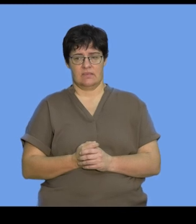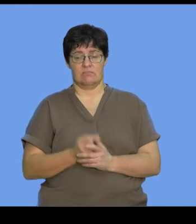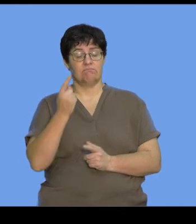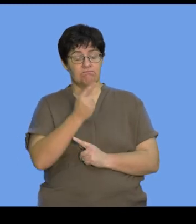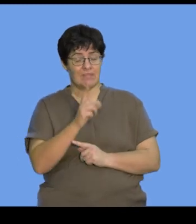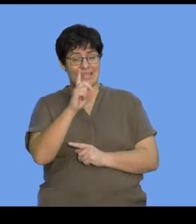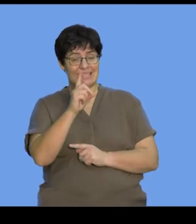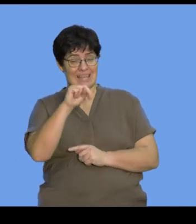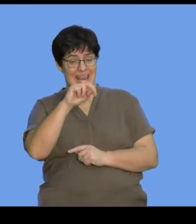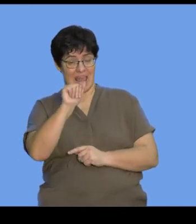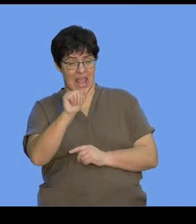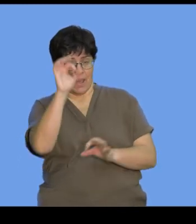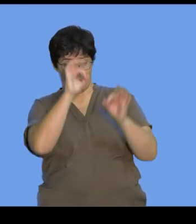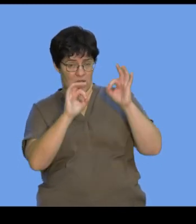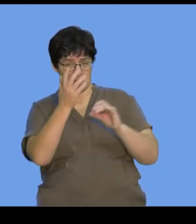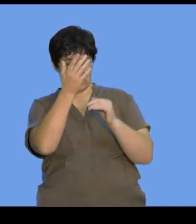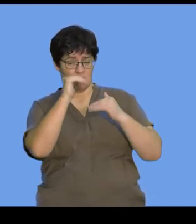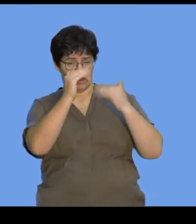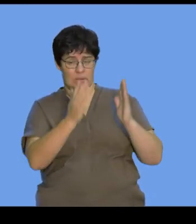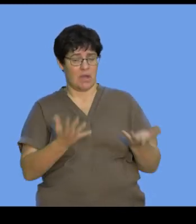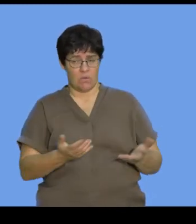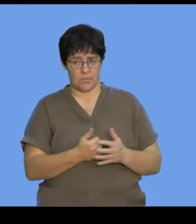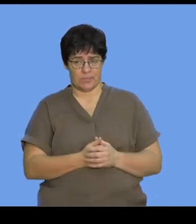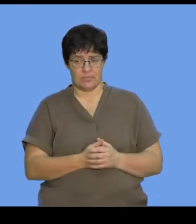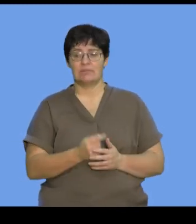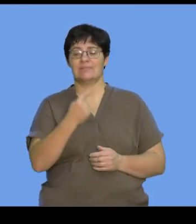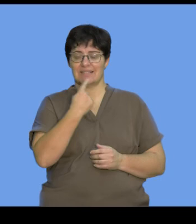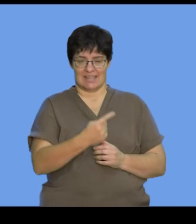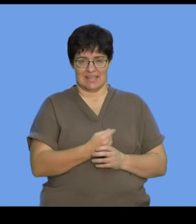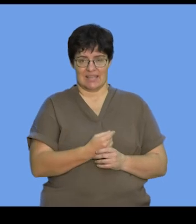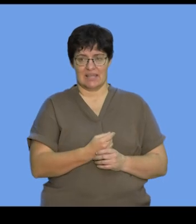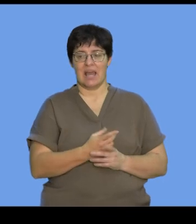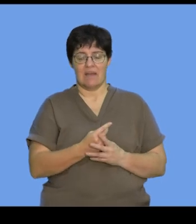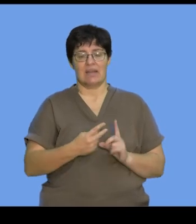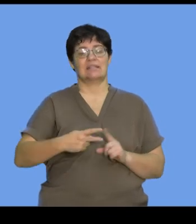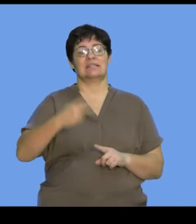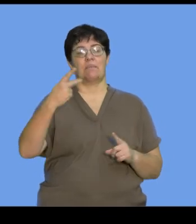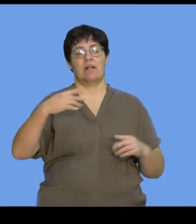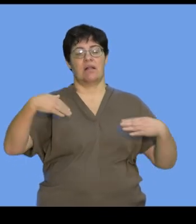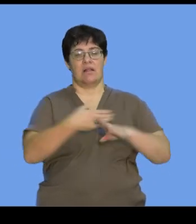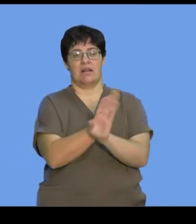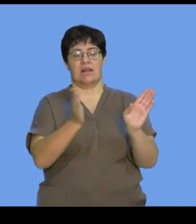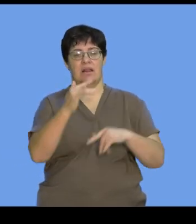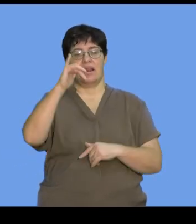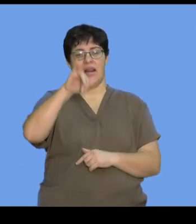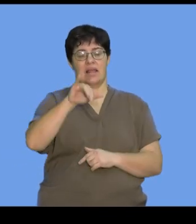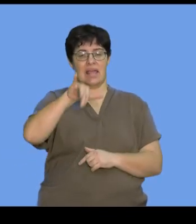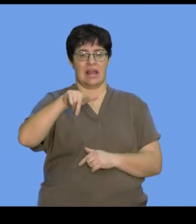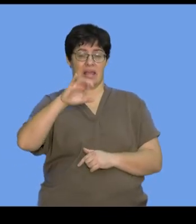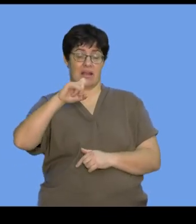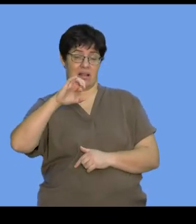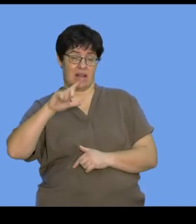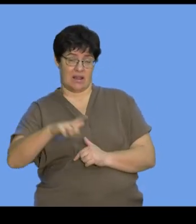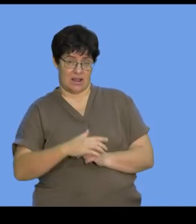The shape of DNA molecule is the next question. And as I mentioned, the DNA is a double helical structure. So,